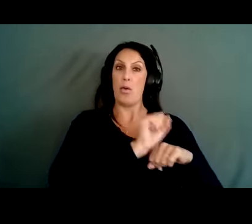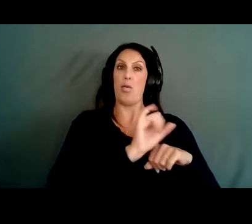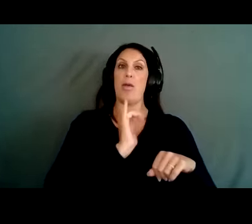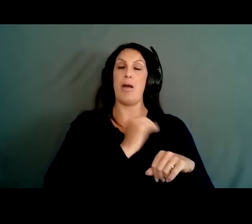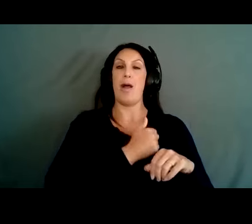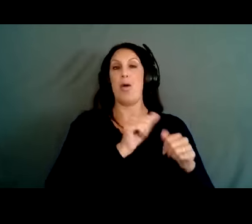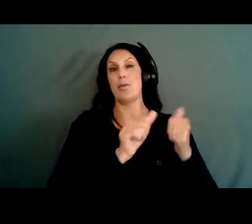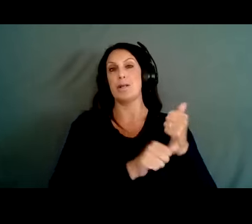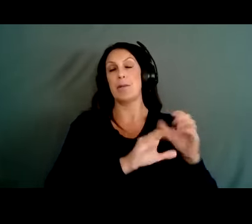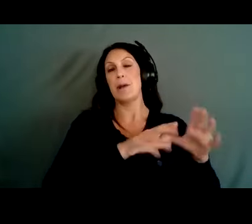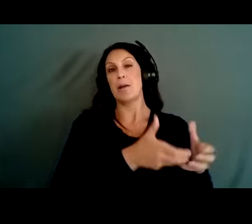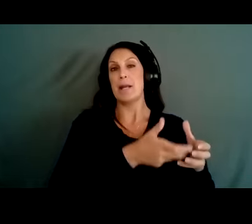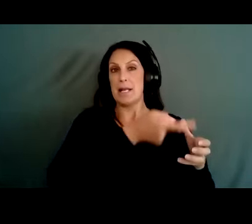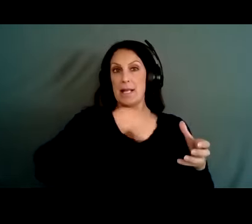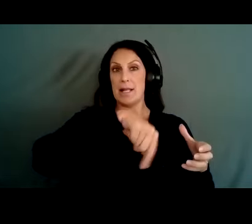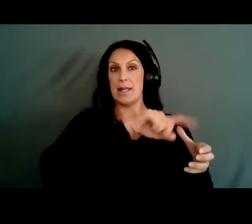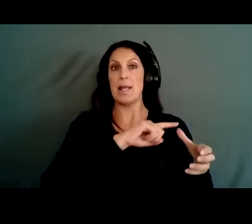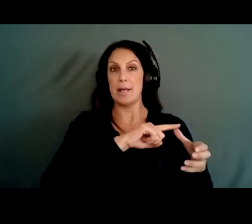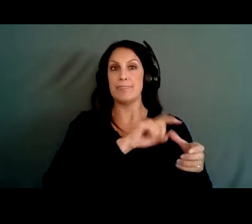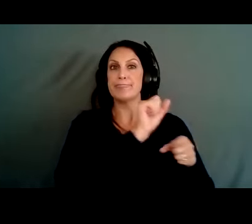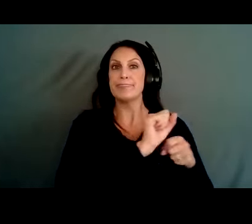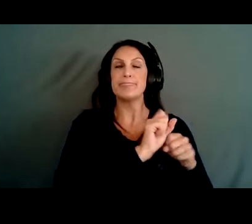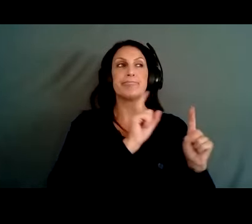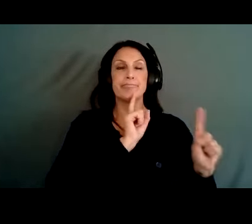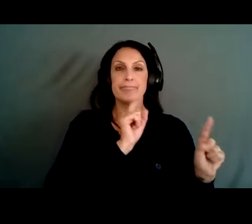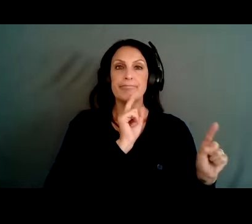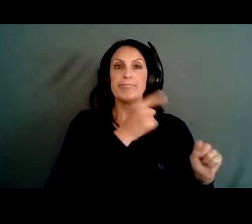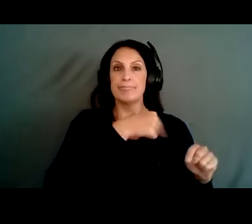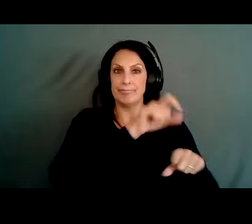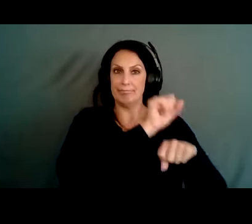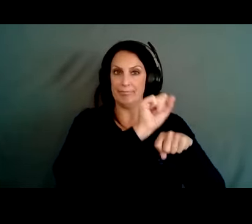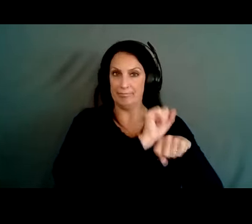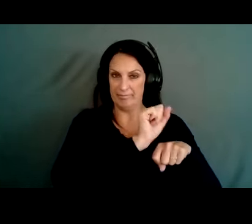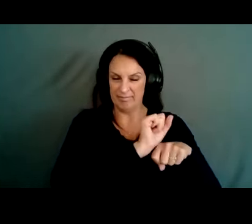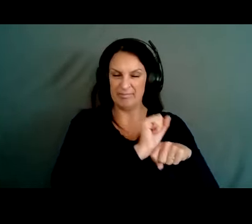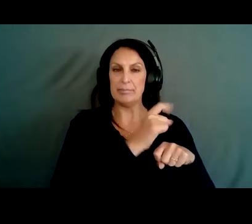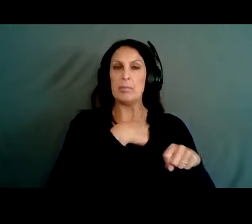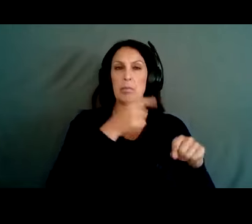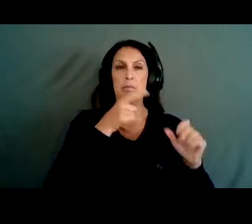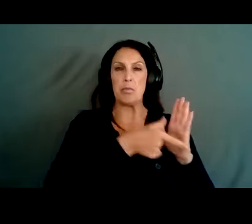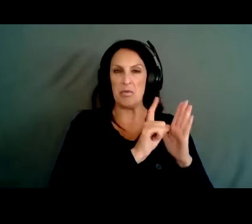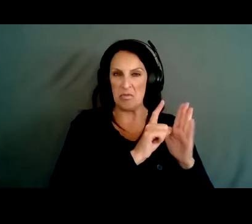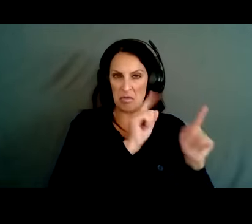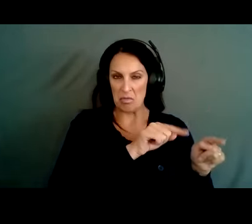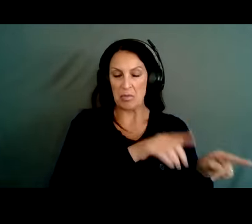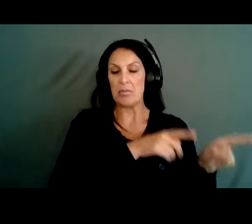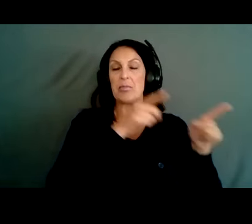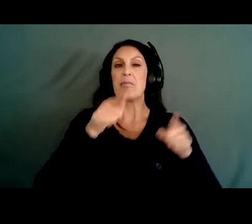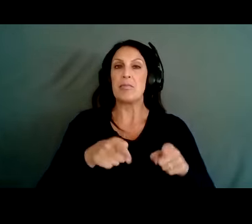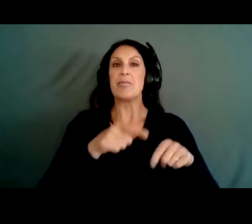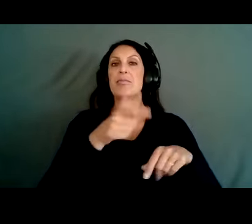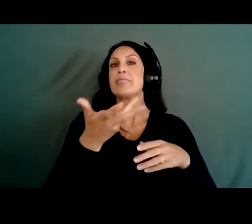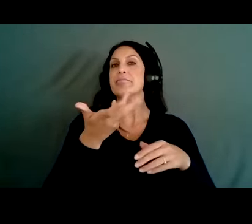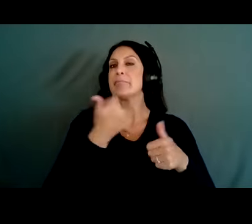subcommittees have, have been embarking on. We will follow up with some time for